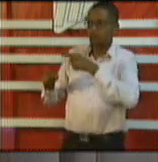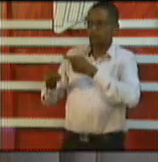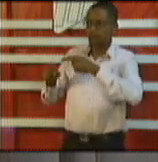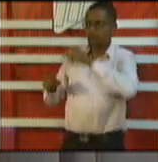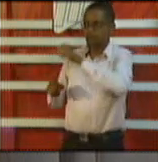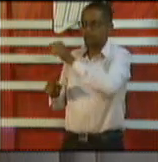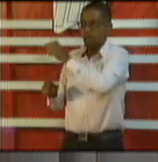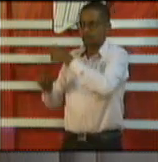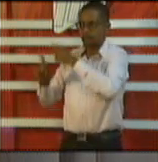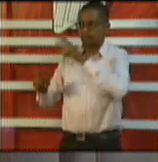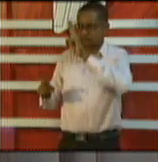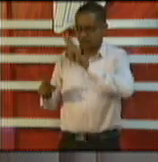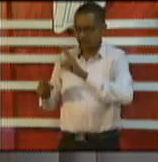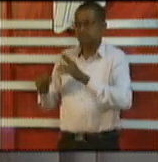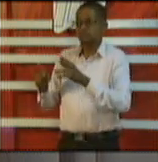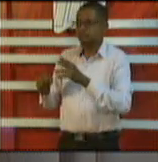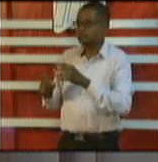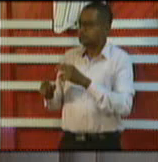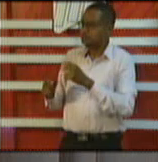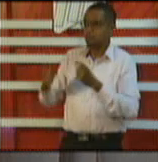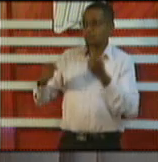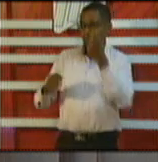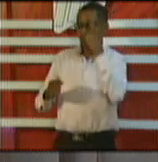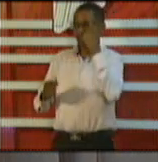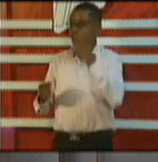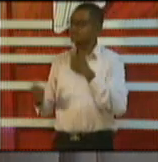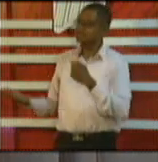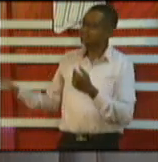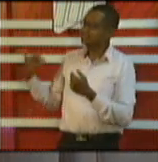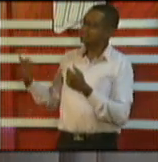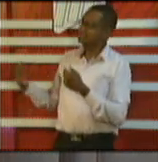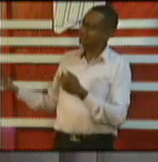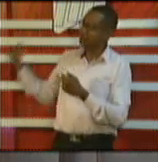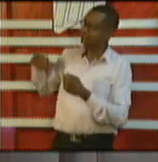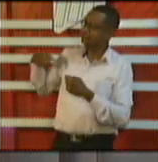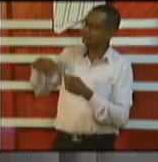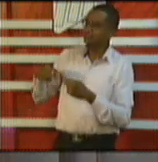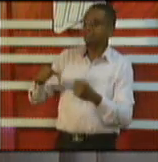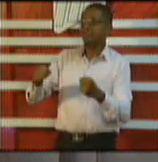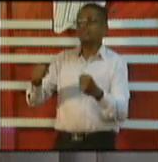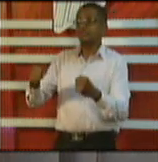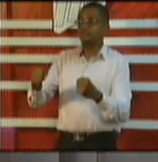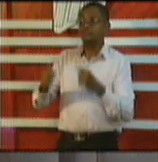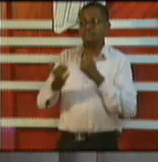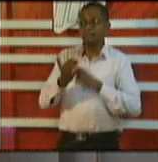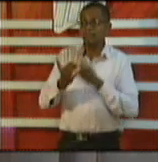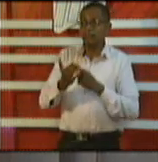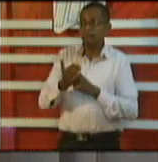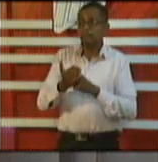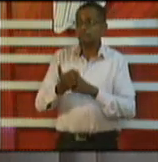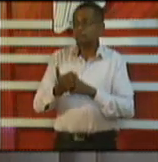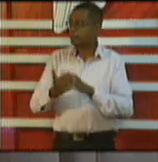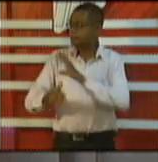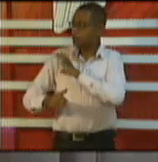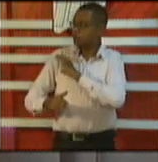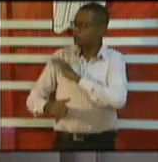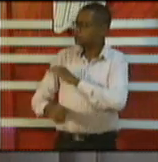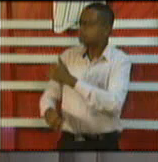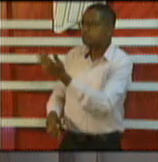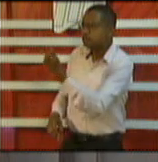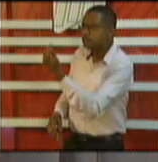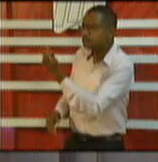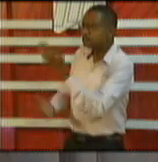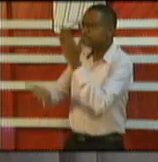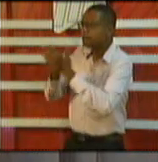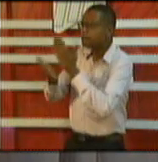vans or even in cars when they're being pulled over and the immigrants inside are illegal and have no authorization to be here because remember